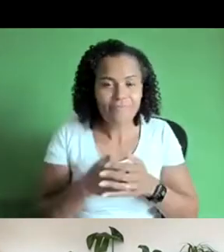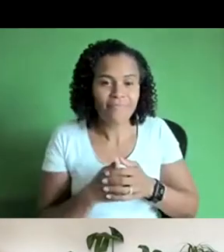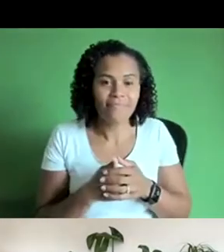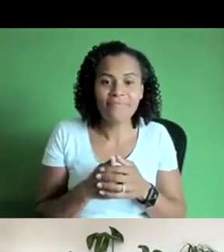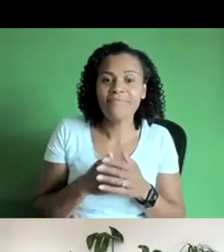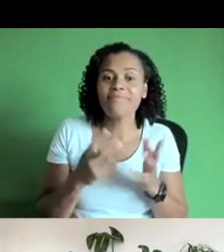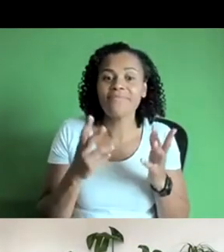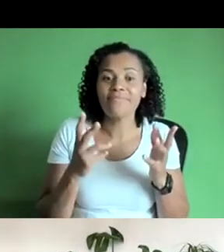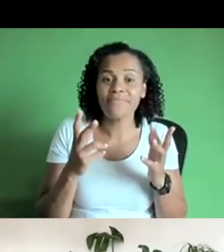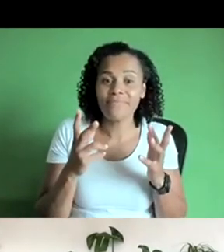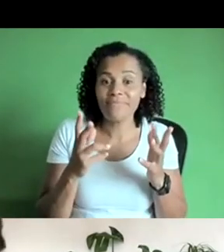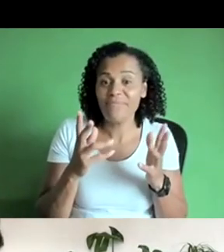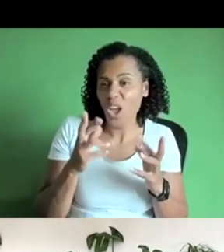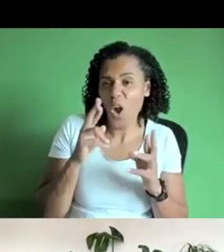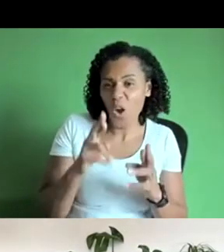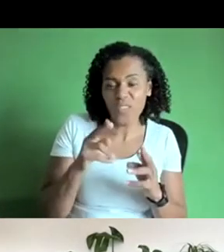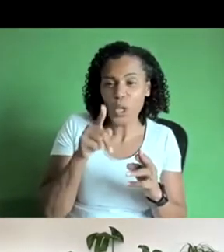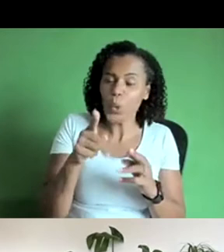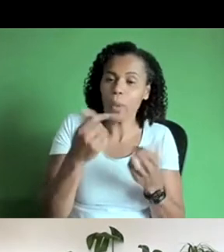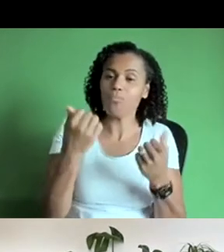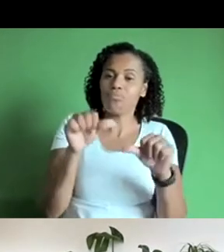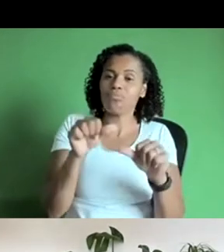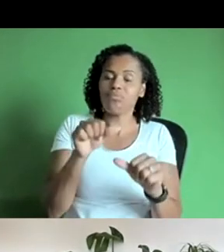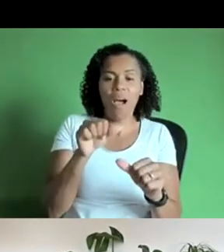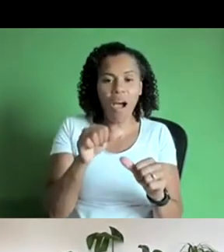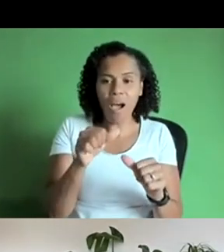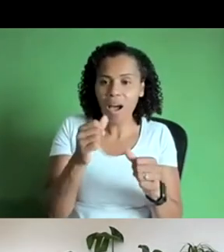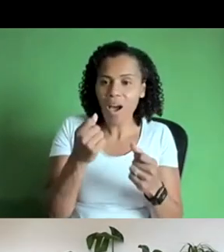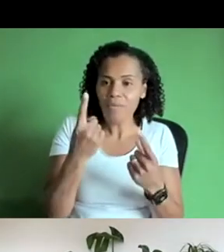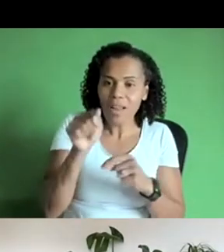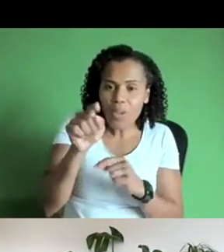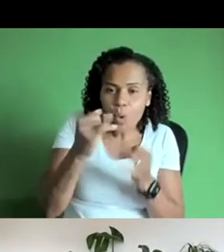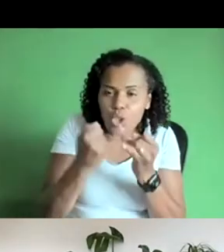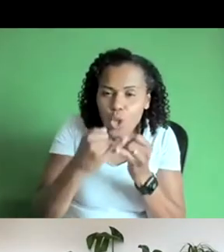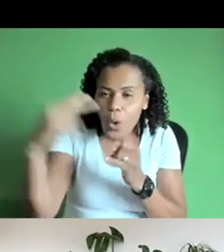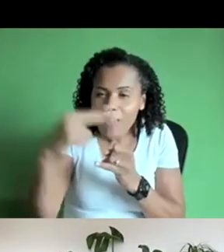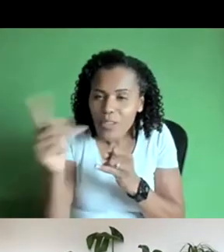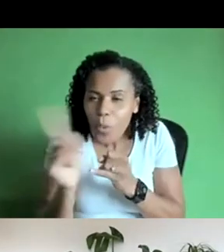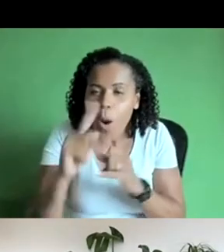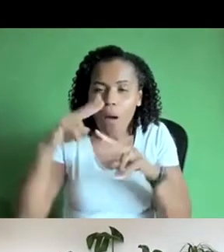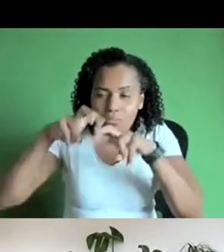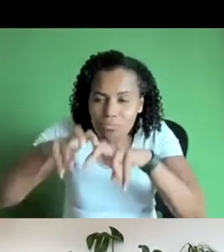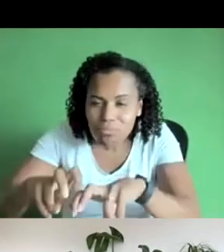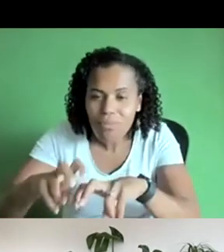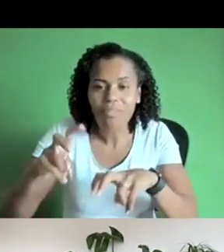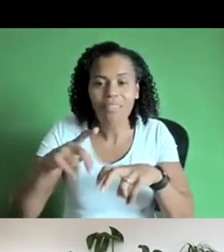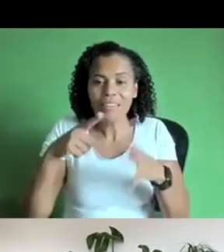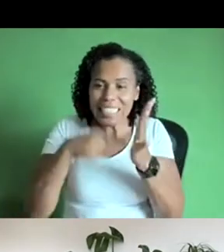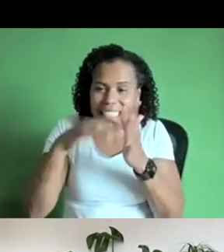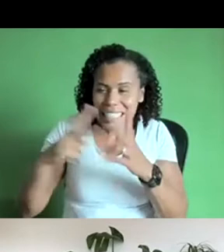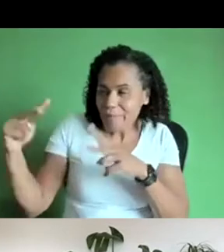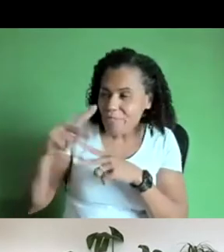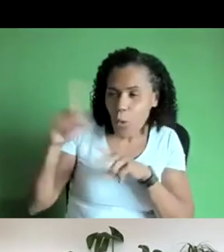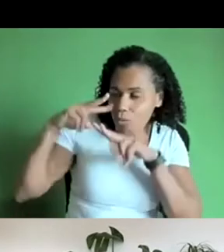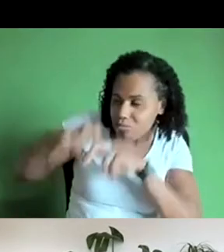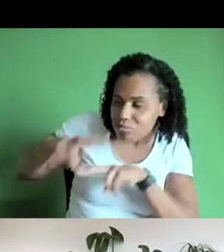to to them um and then we'll move on to a bit more of a kind of responsive conversation and then there'll be lots of time